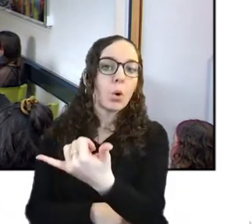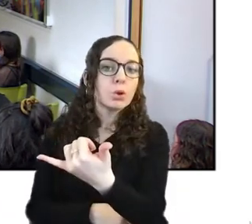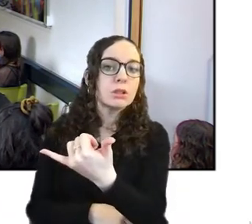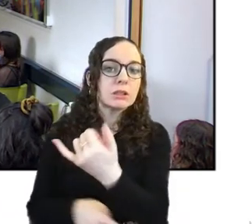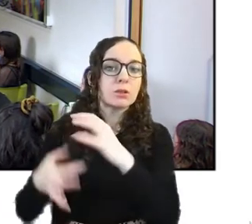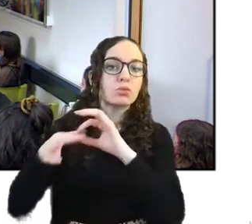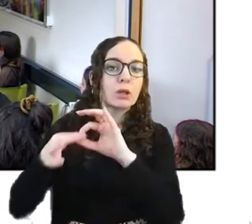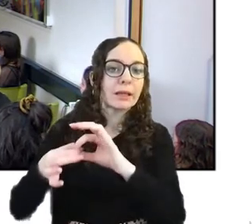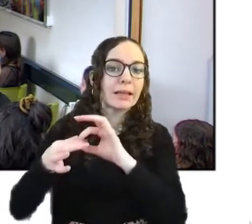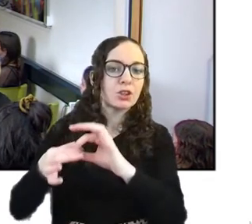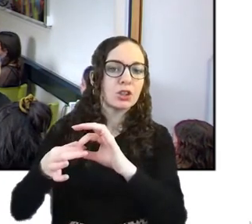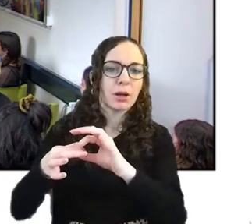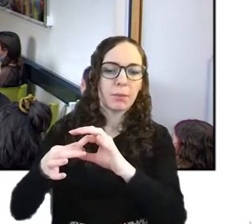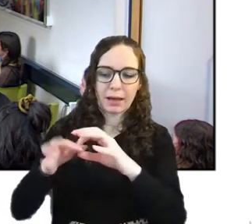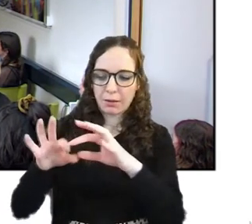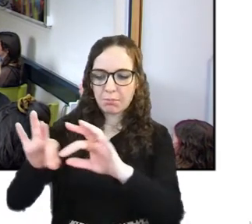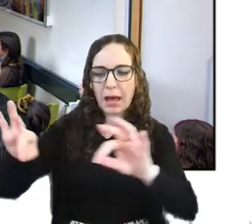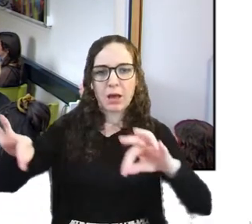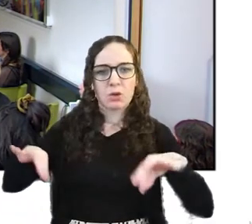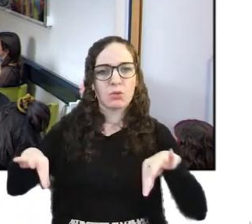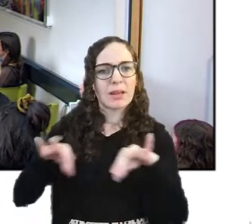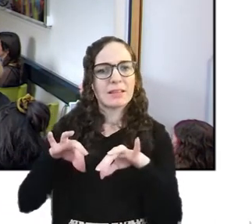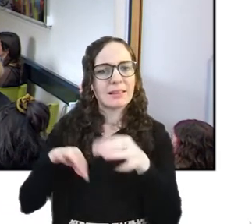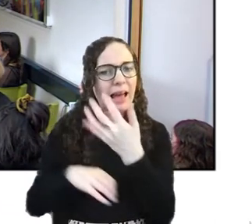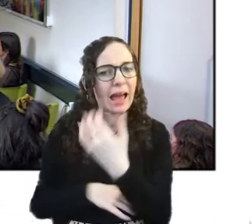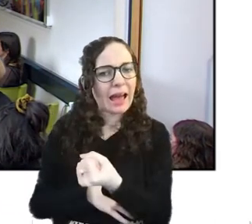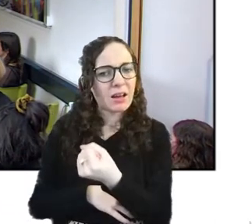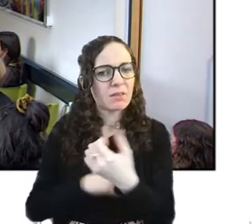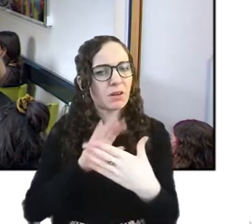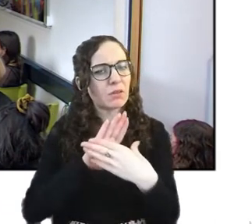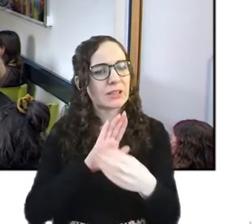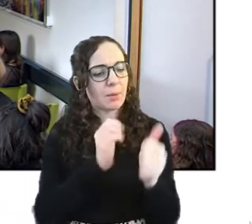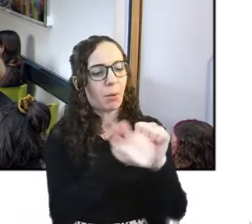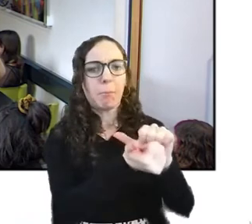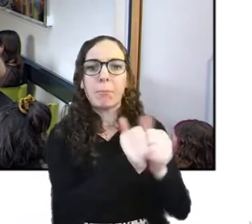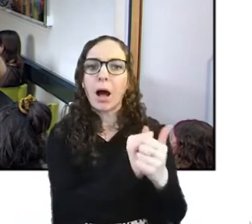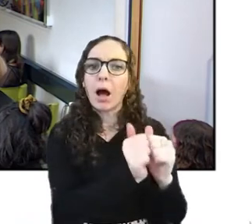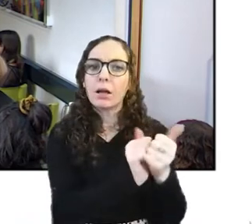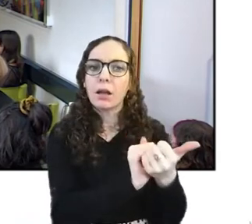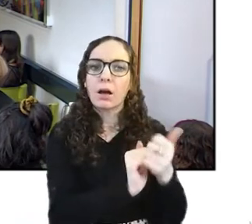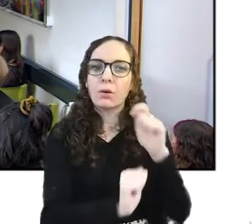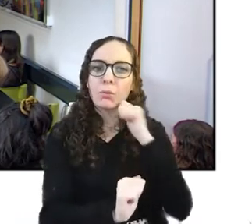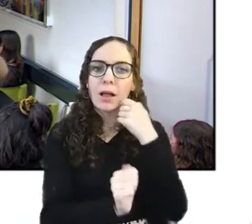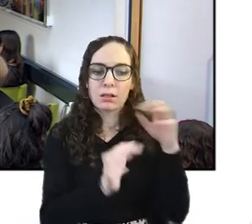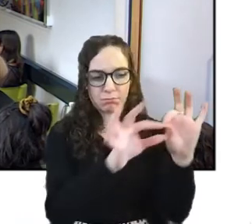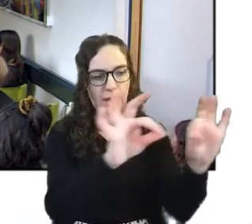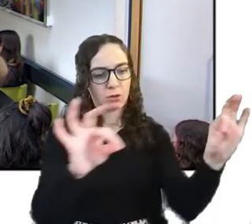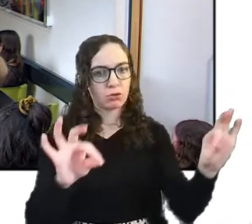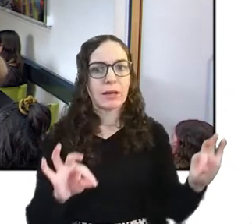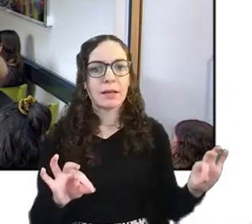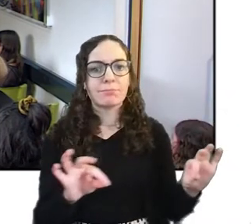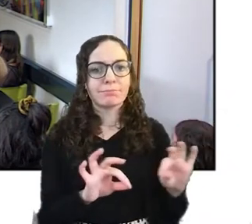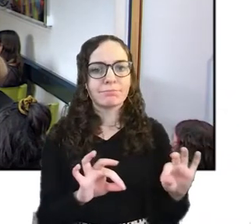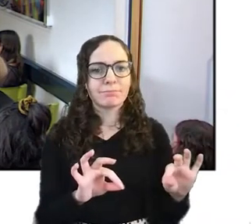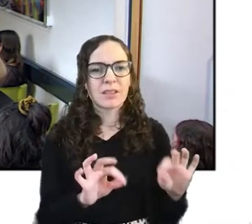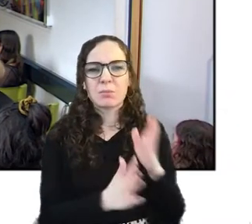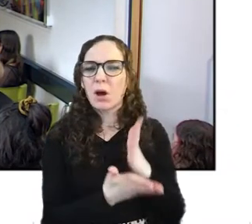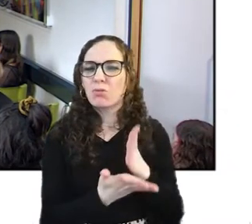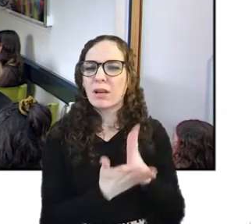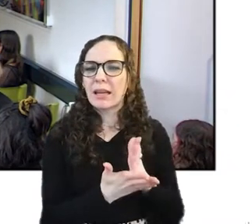and i was thinking about the fact that i normally understand relationships as being kind of two-way things